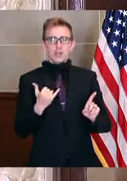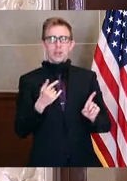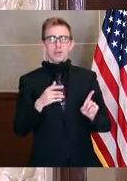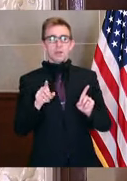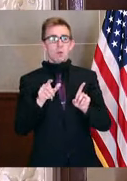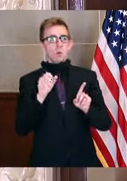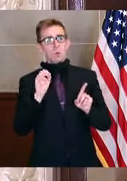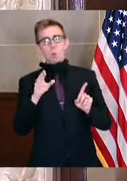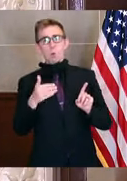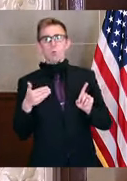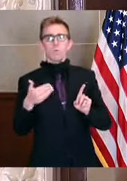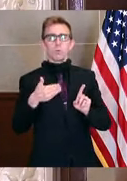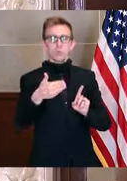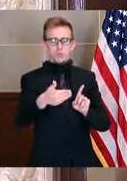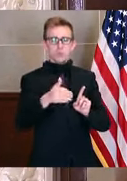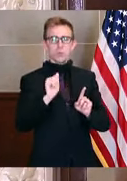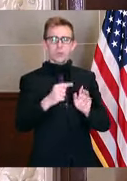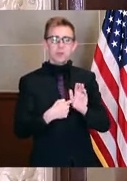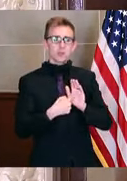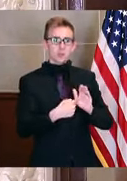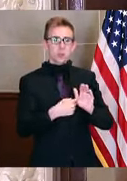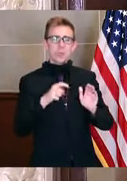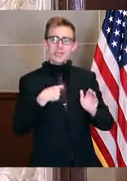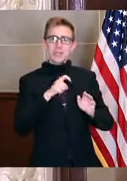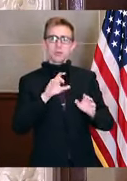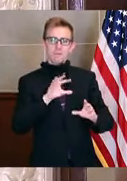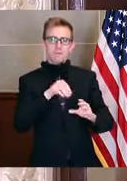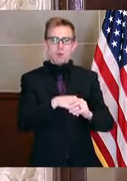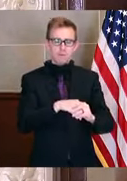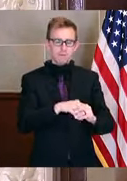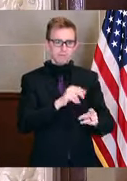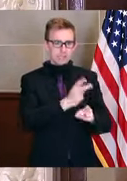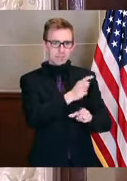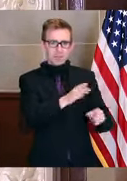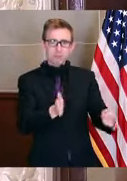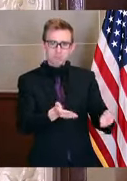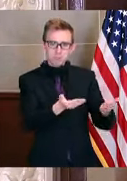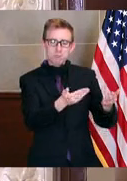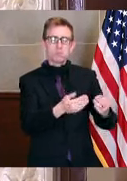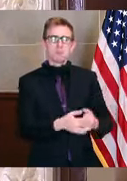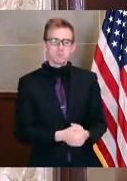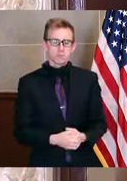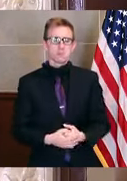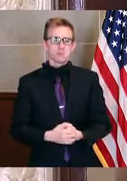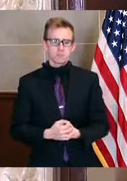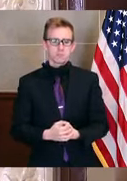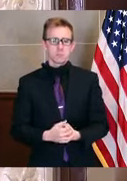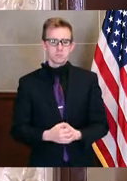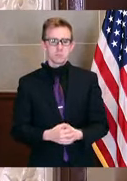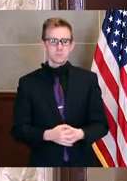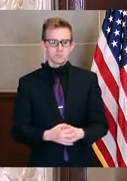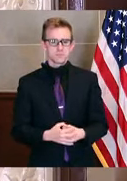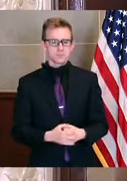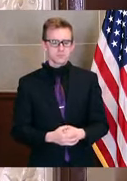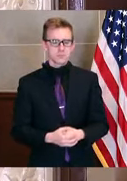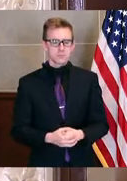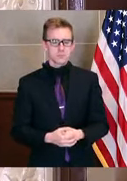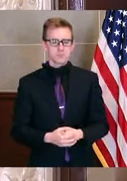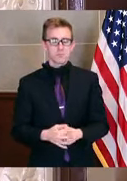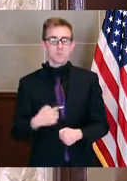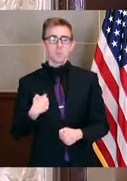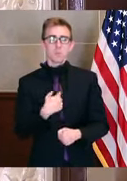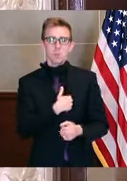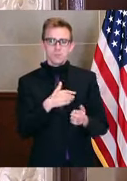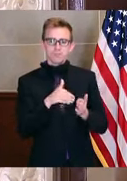future developments which may indicate actions needed to be taken on our part to protect our Missouri policyholders. We have